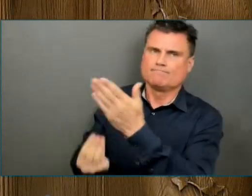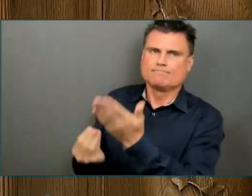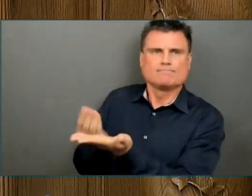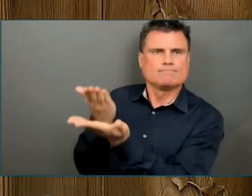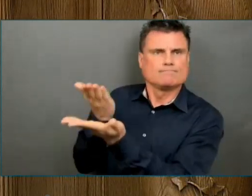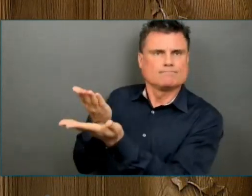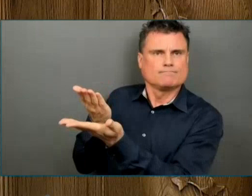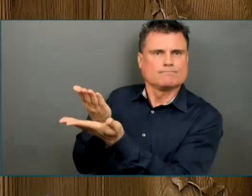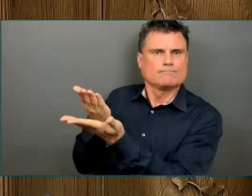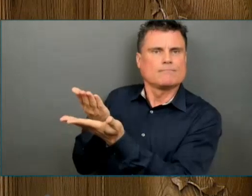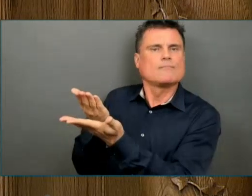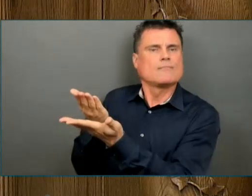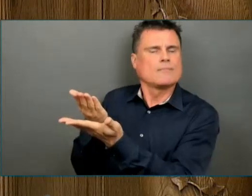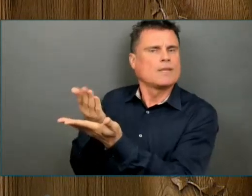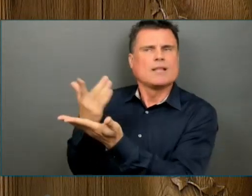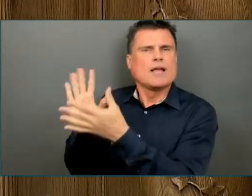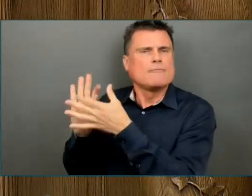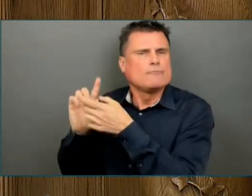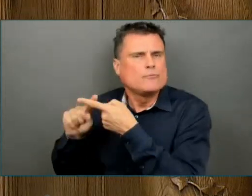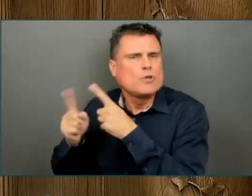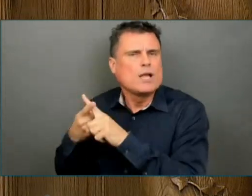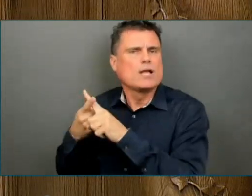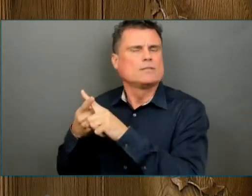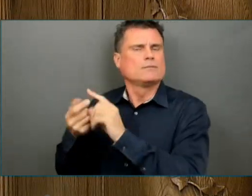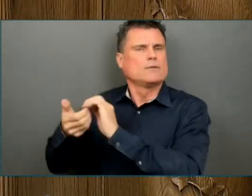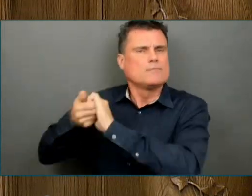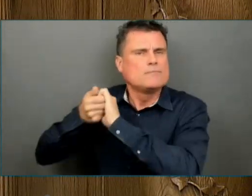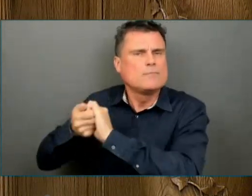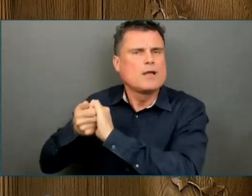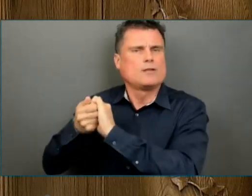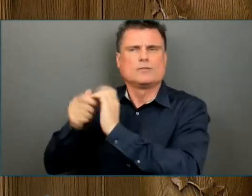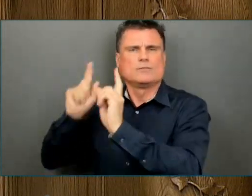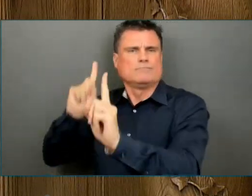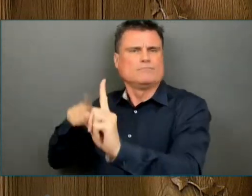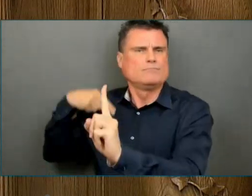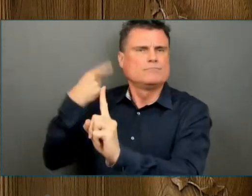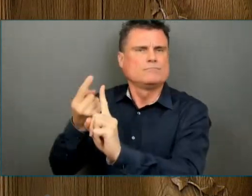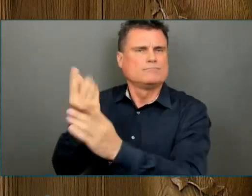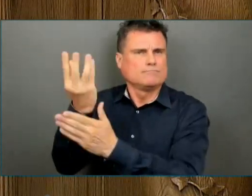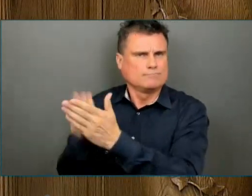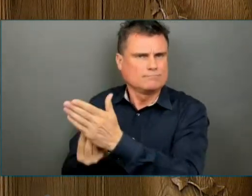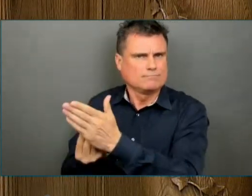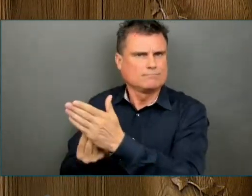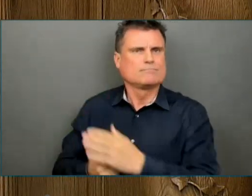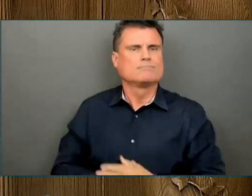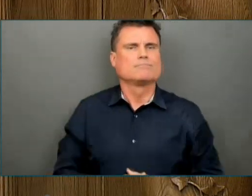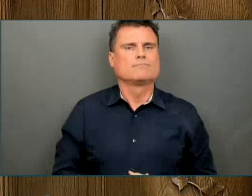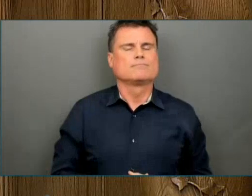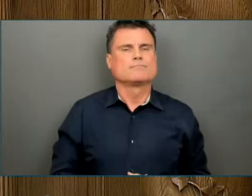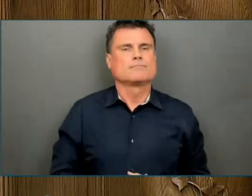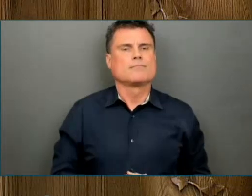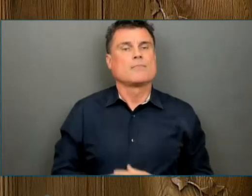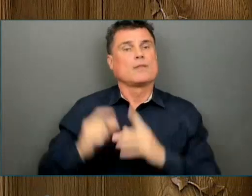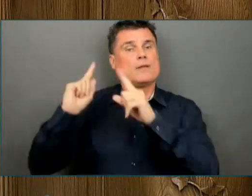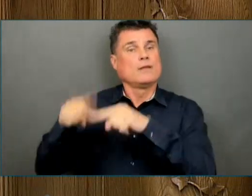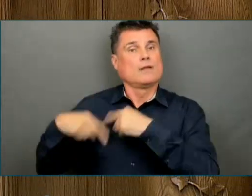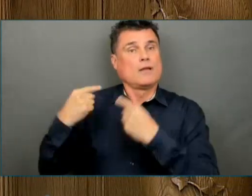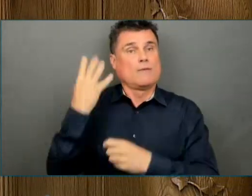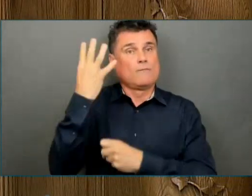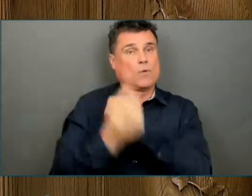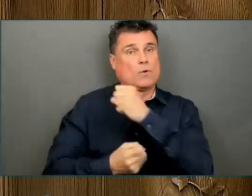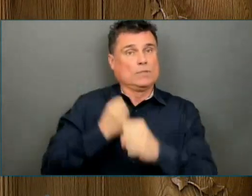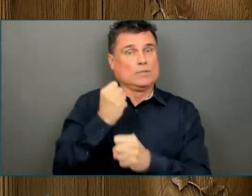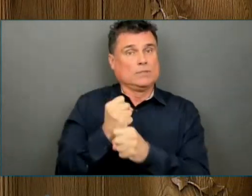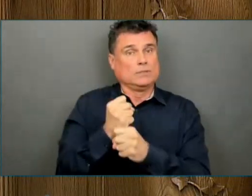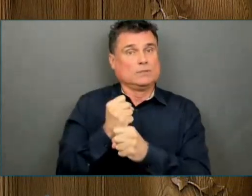For the last four years, your government has worked to go beyond these important land acknowledgments that I acknowledged first